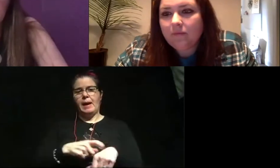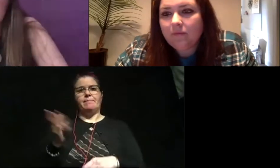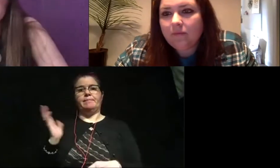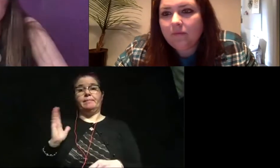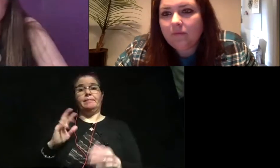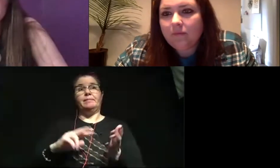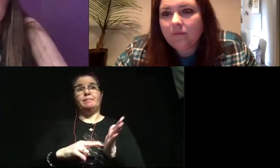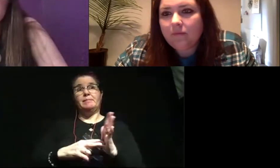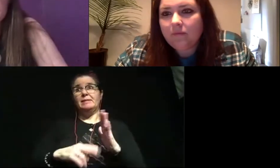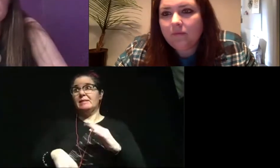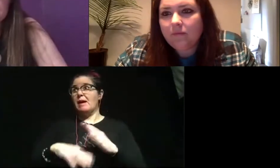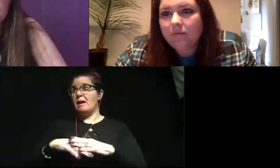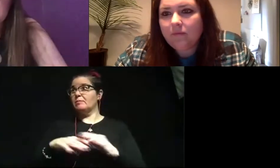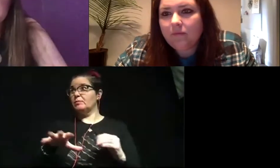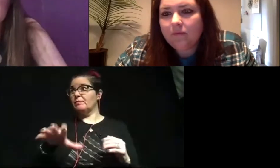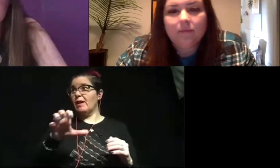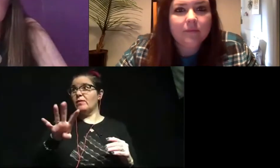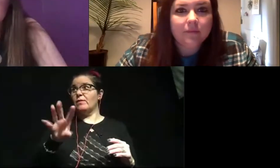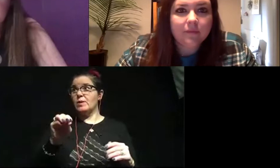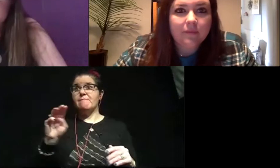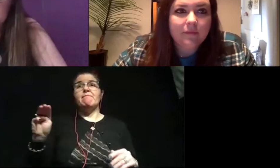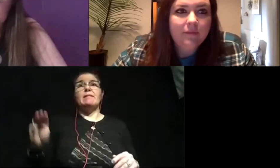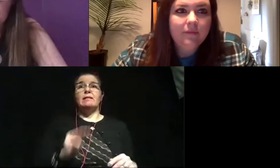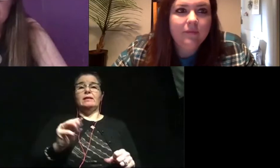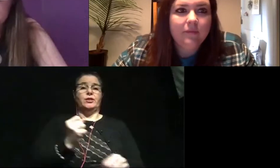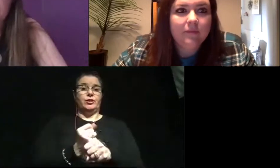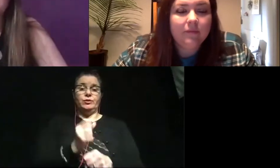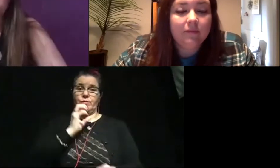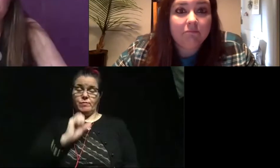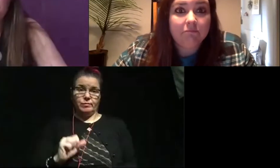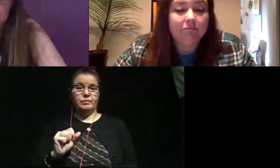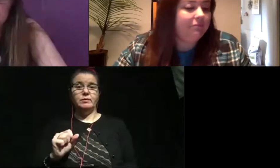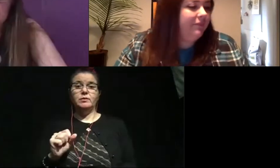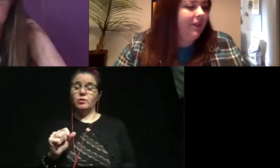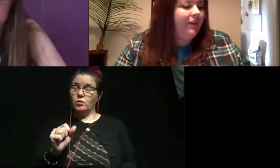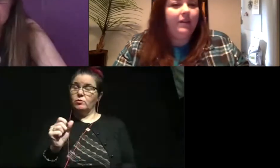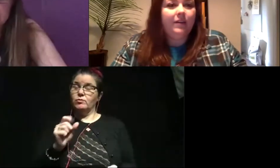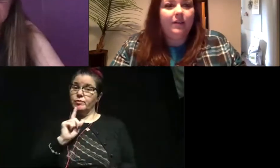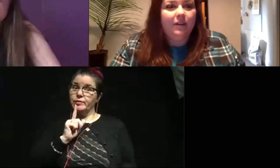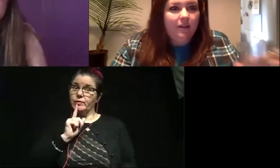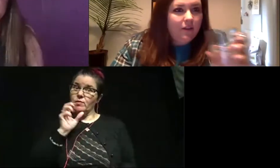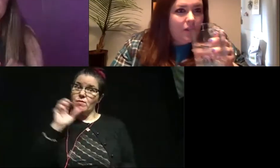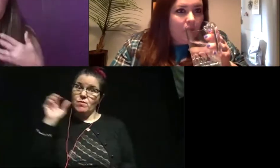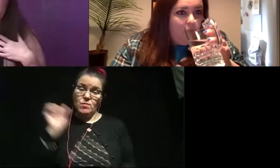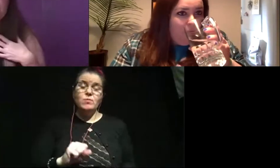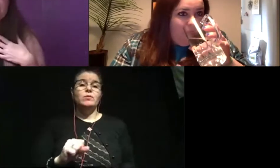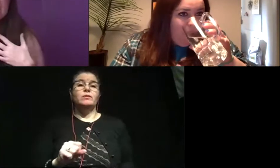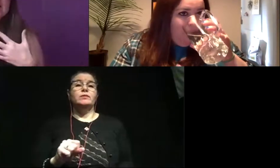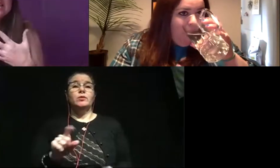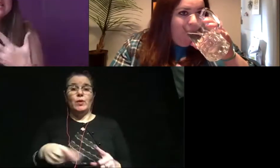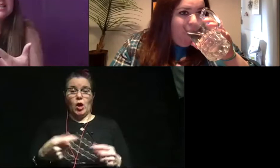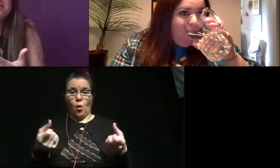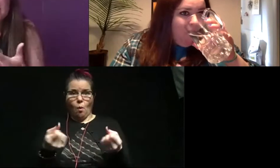up to about 540 million years old. So it is super, super old. And I tell you, when you get to hold